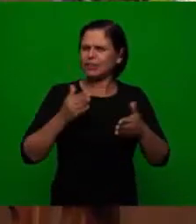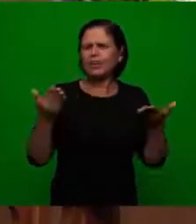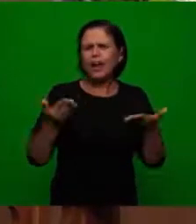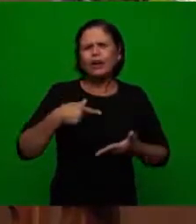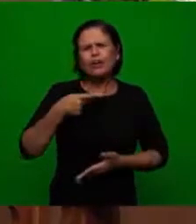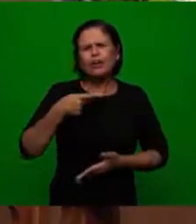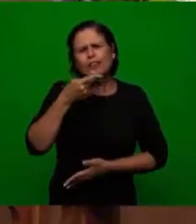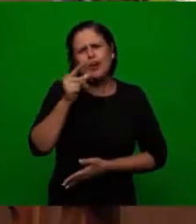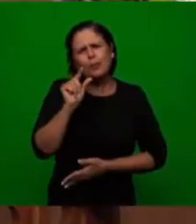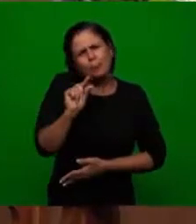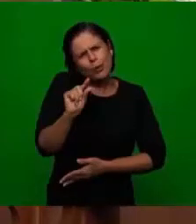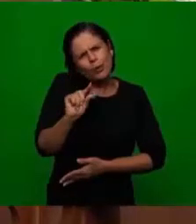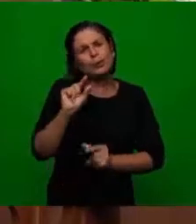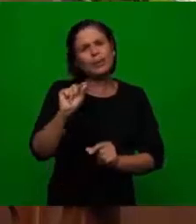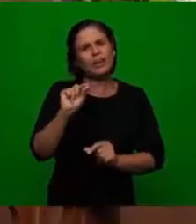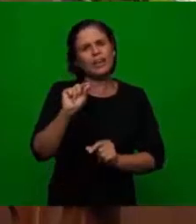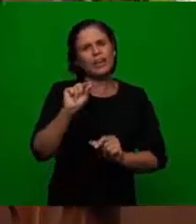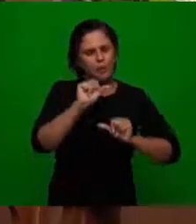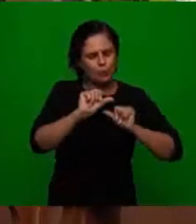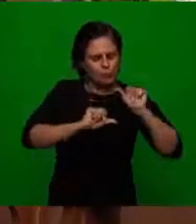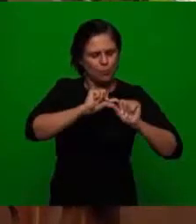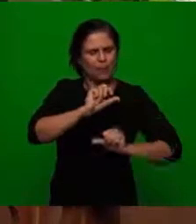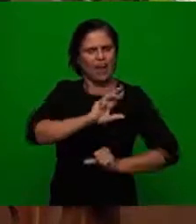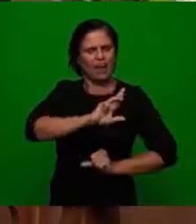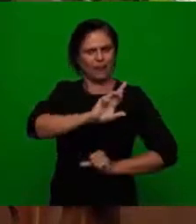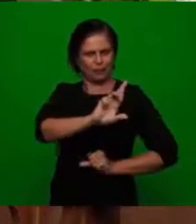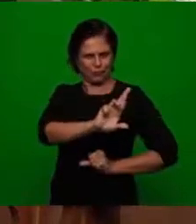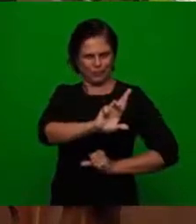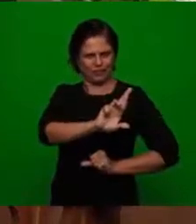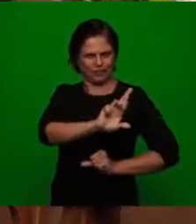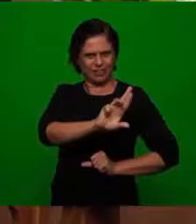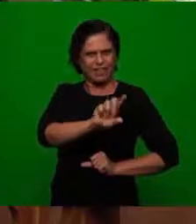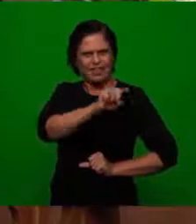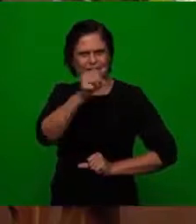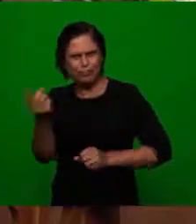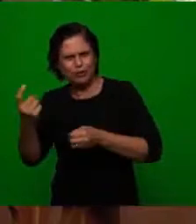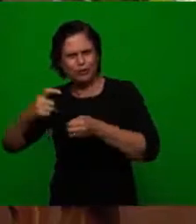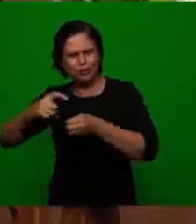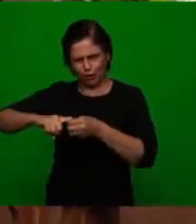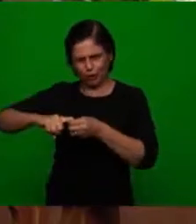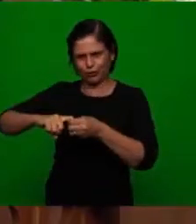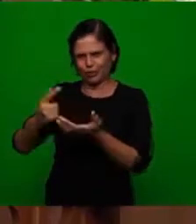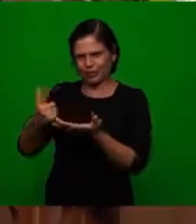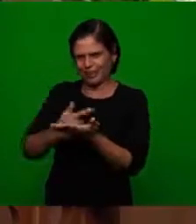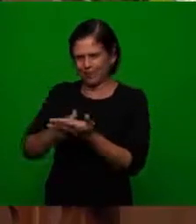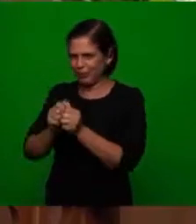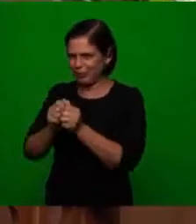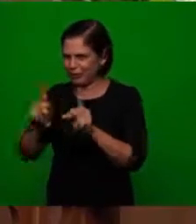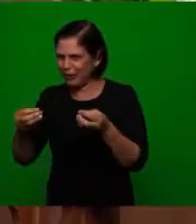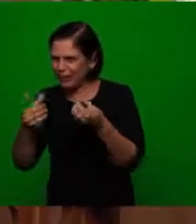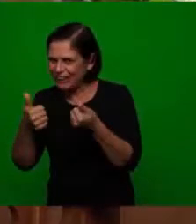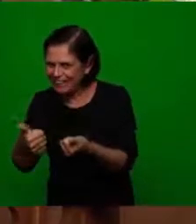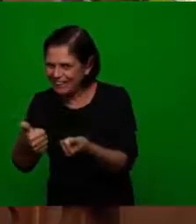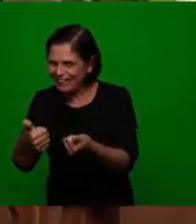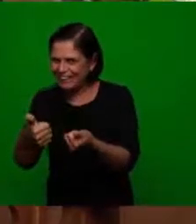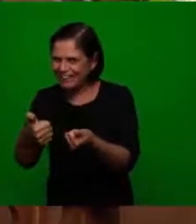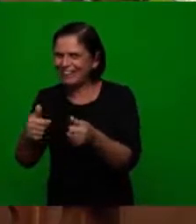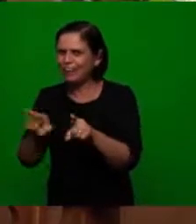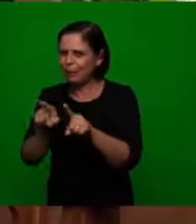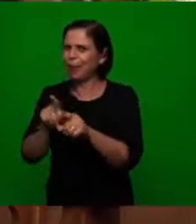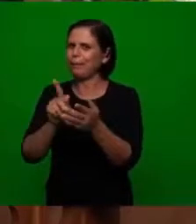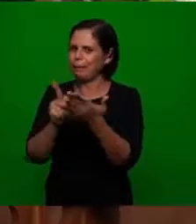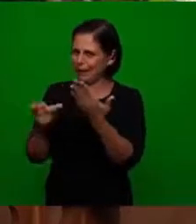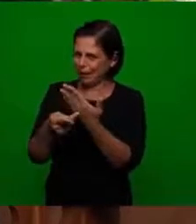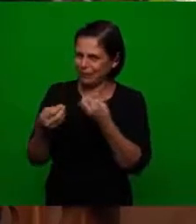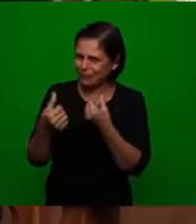to speak about the church reformation and then we'll come back later to the book of revelations